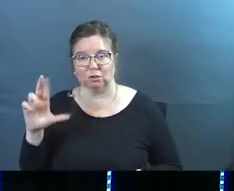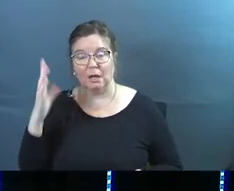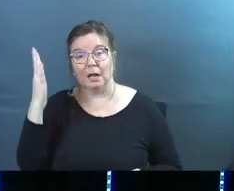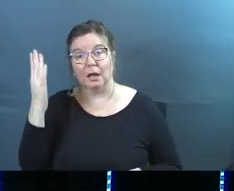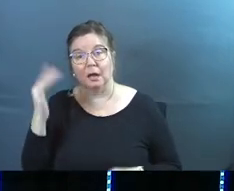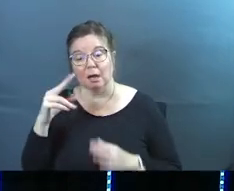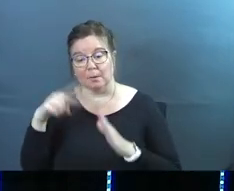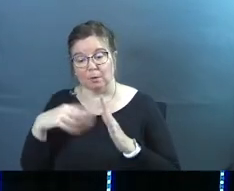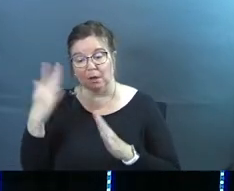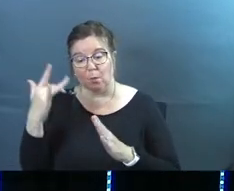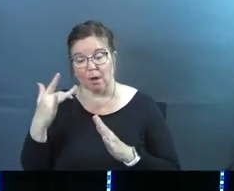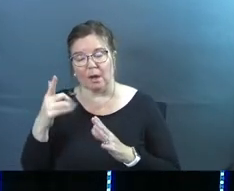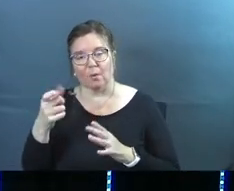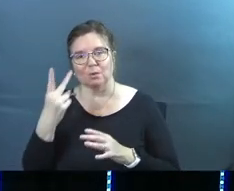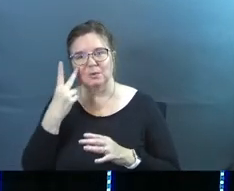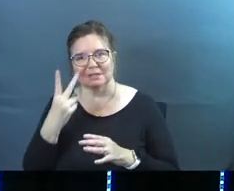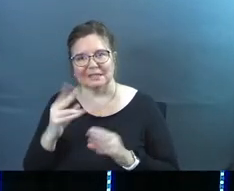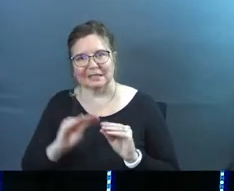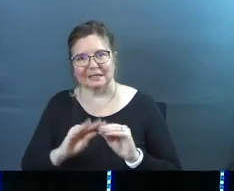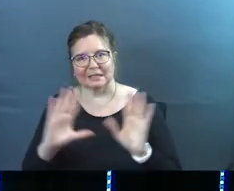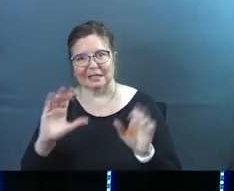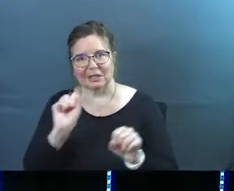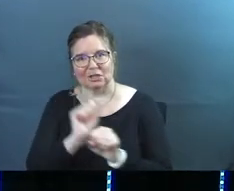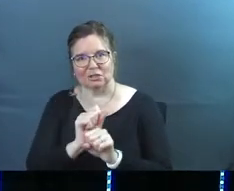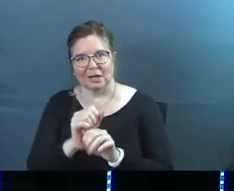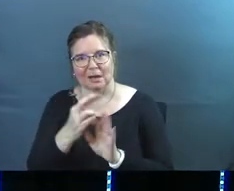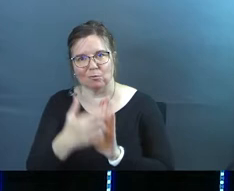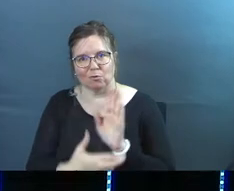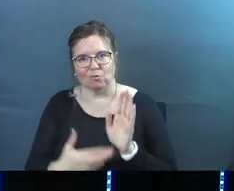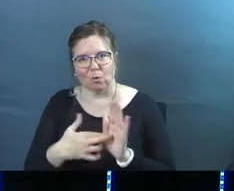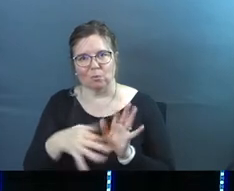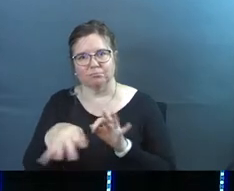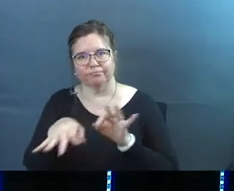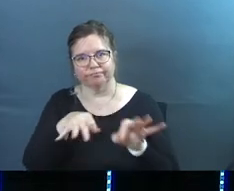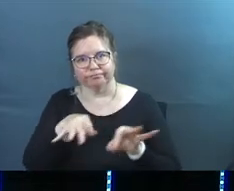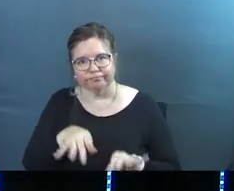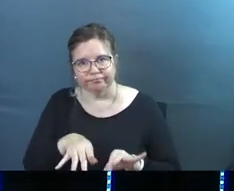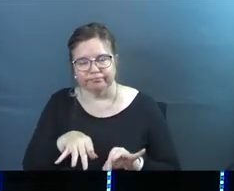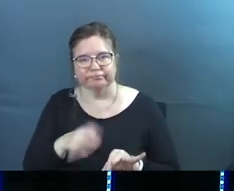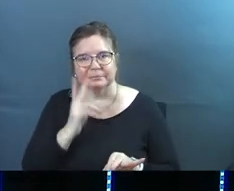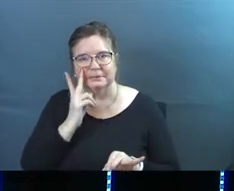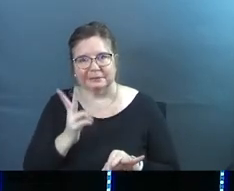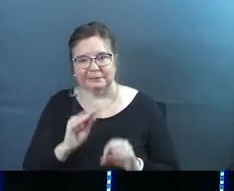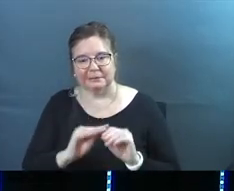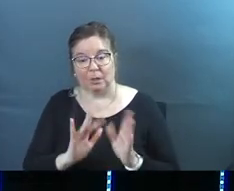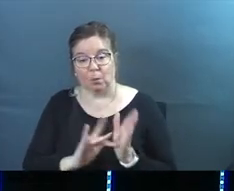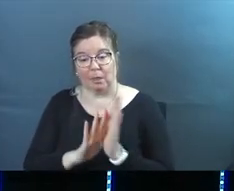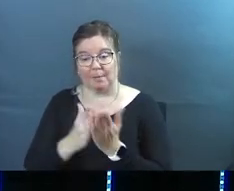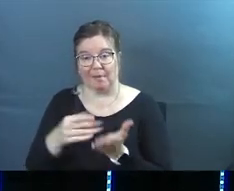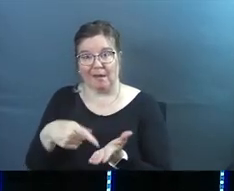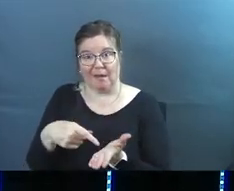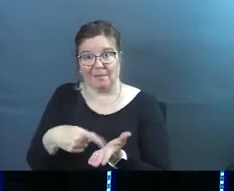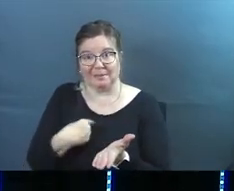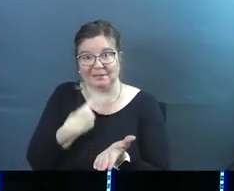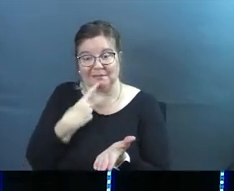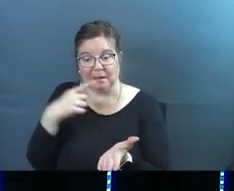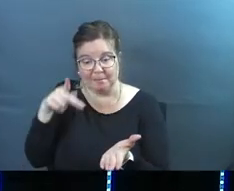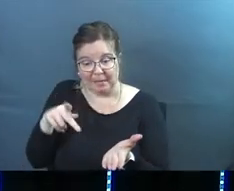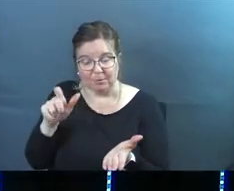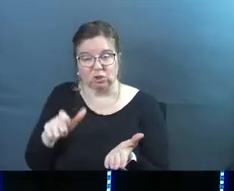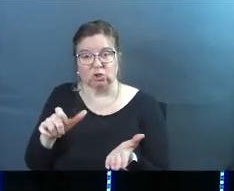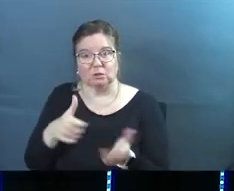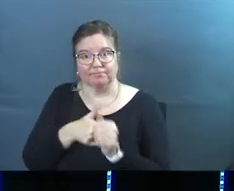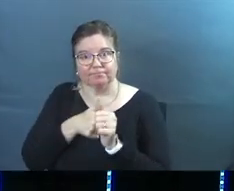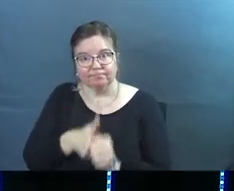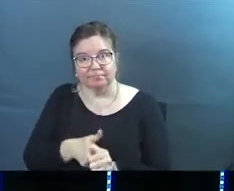to you because I want you to see what the job description is. And I want you to just see what the Bible says people should be